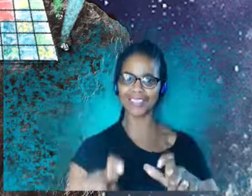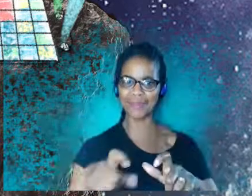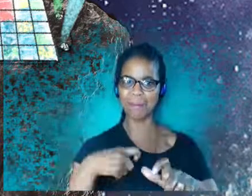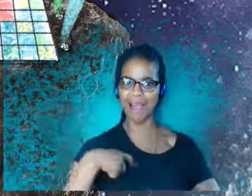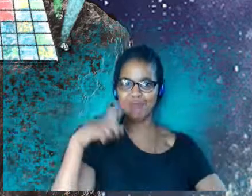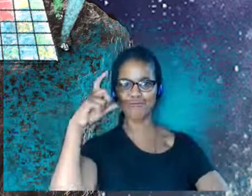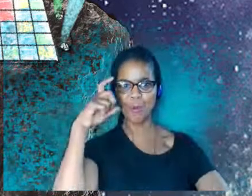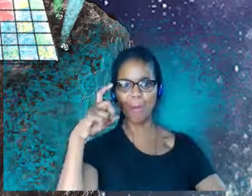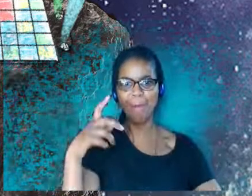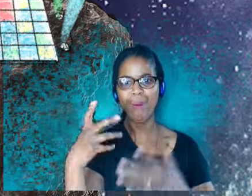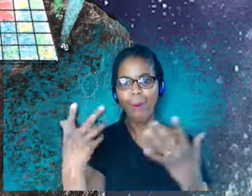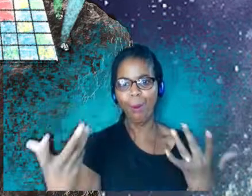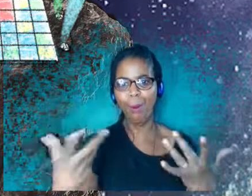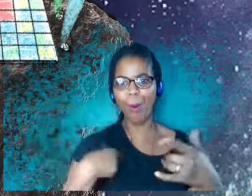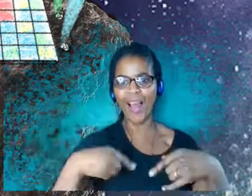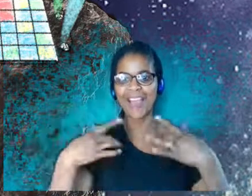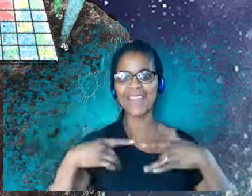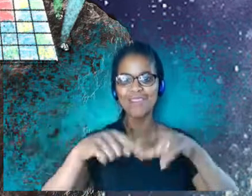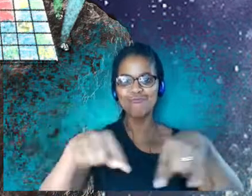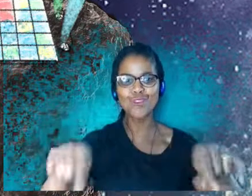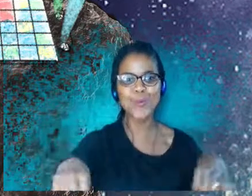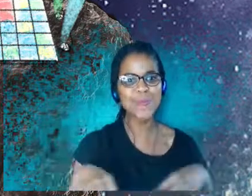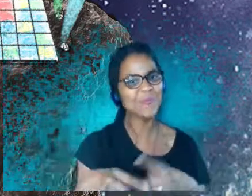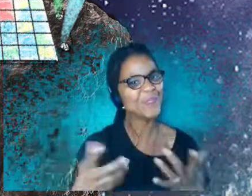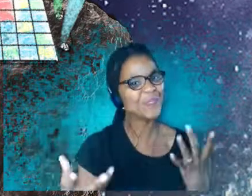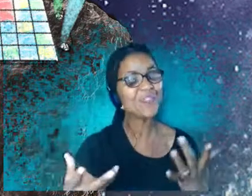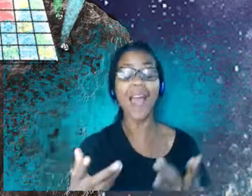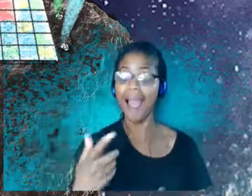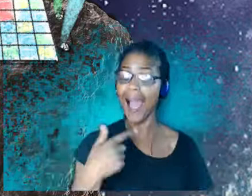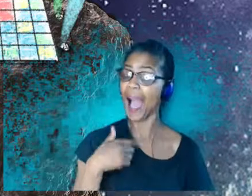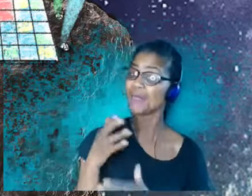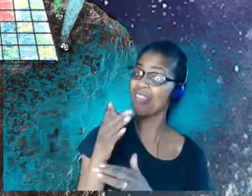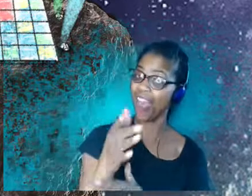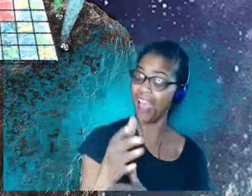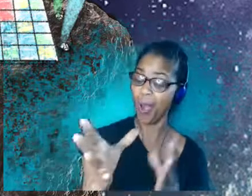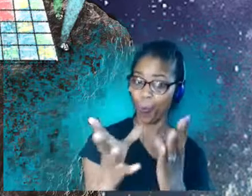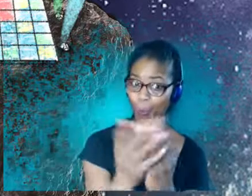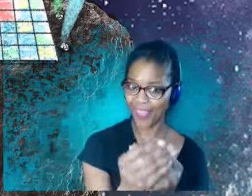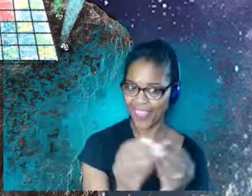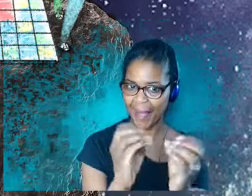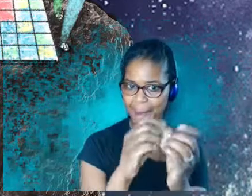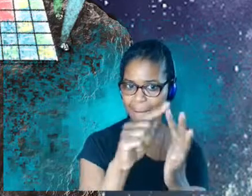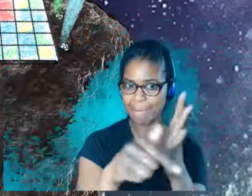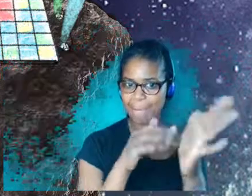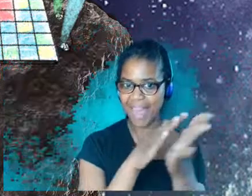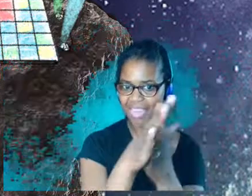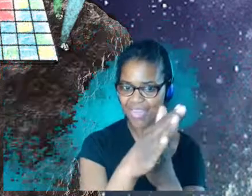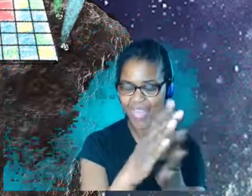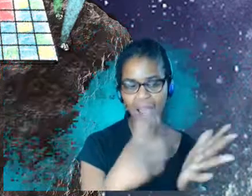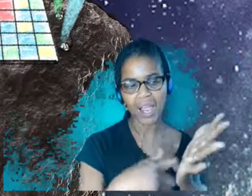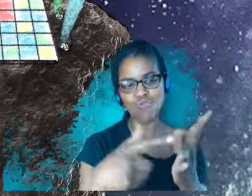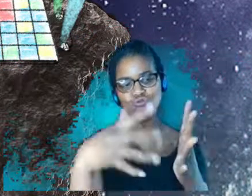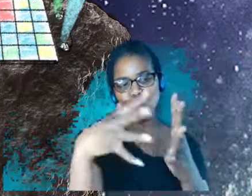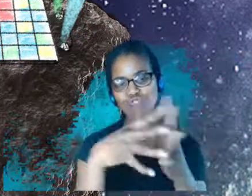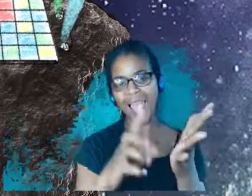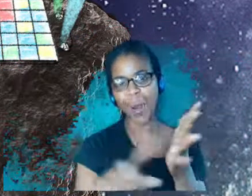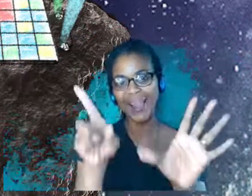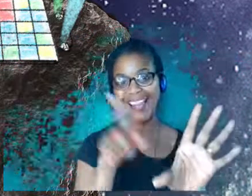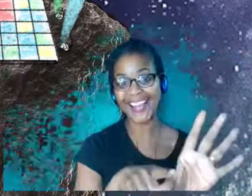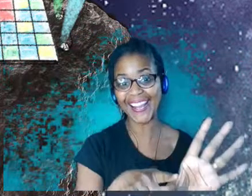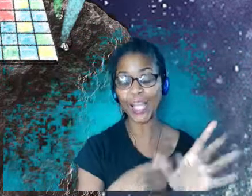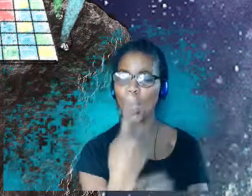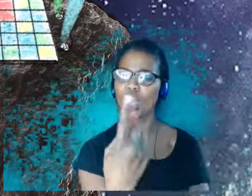Yeah, that was so inspiring. And I actually went to that show with Beth Rowley, who became the opera octopus, the octopus,